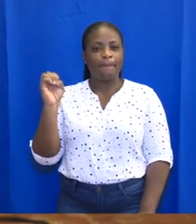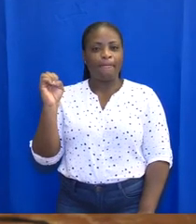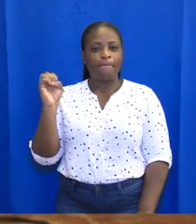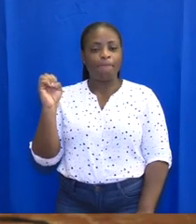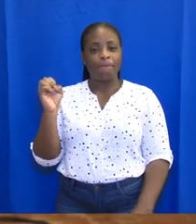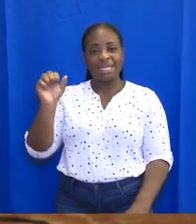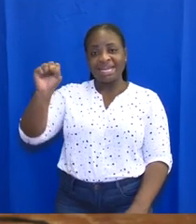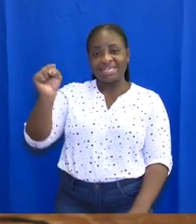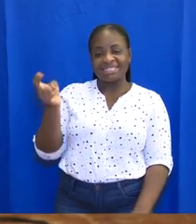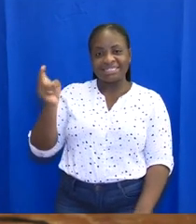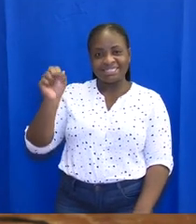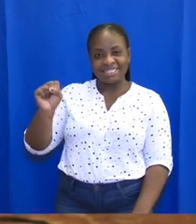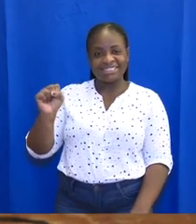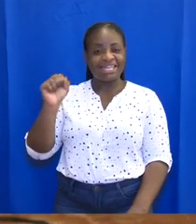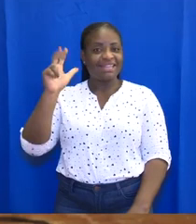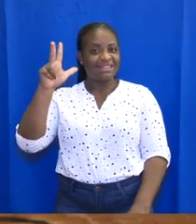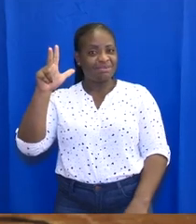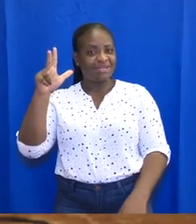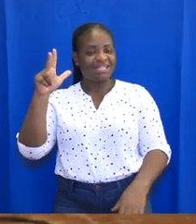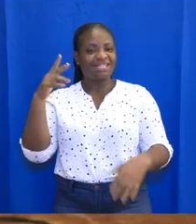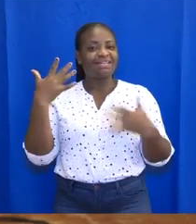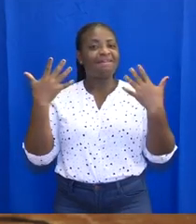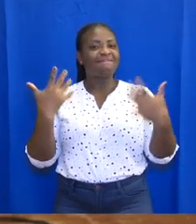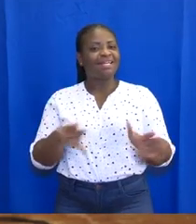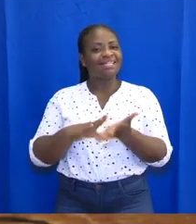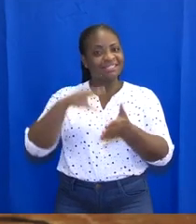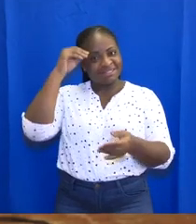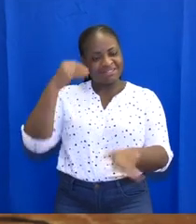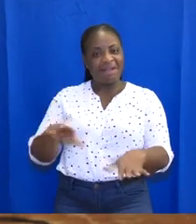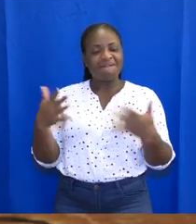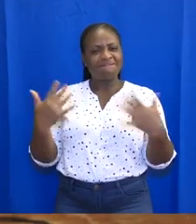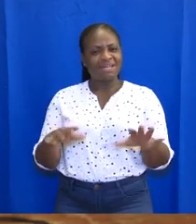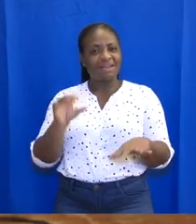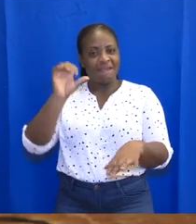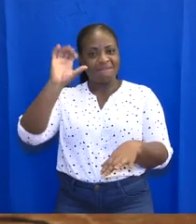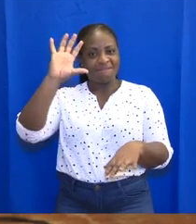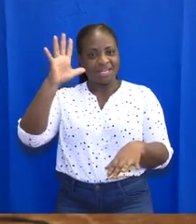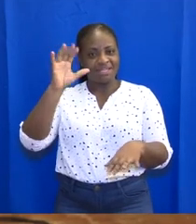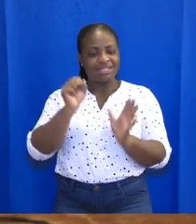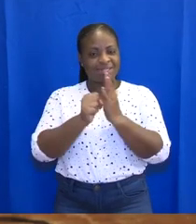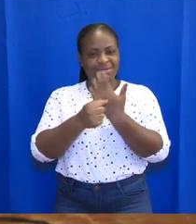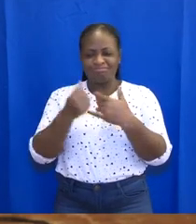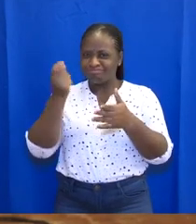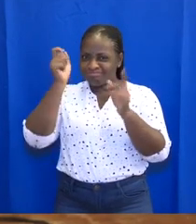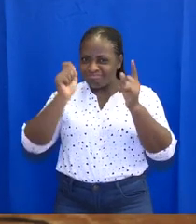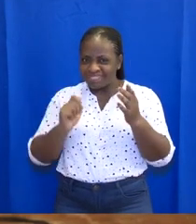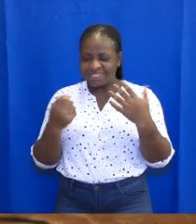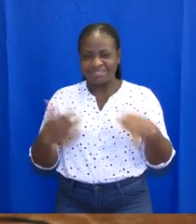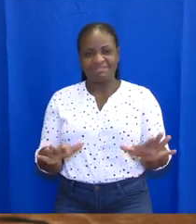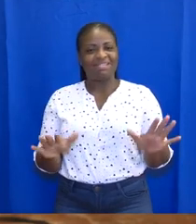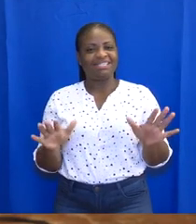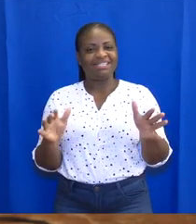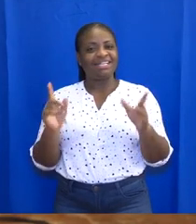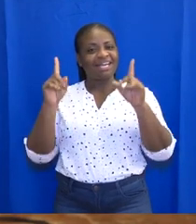SHS III students also on 5th September wrote the last paper of the West Africa Senior